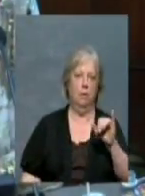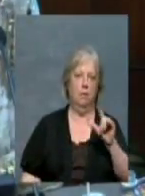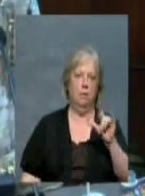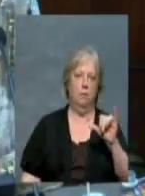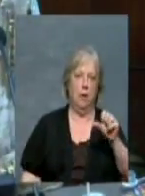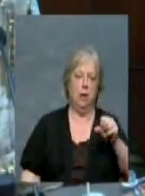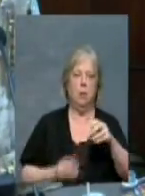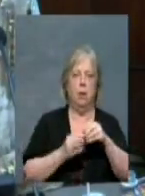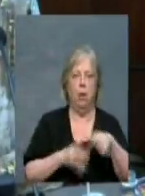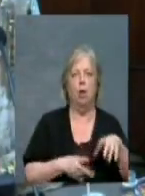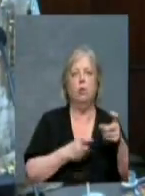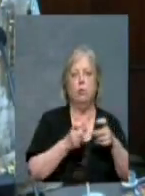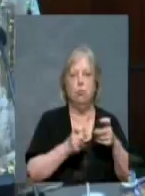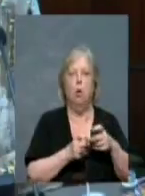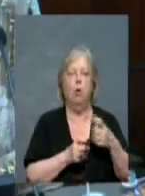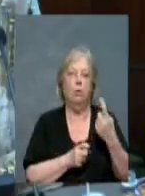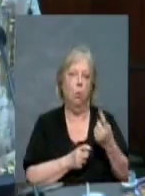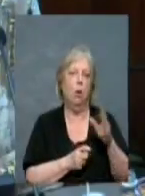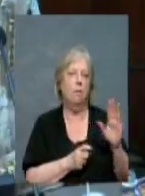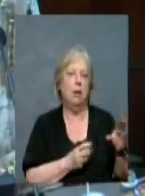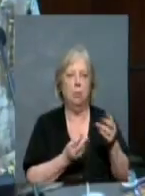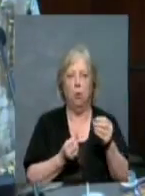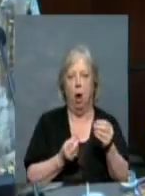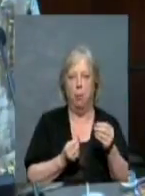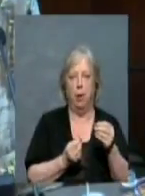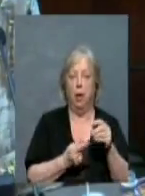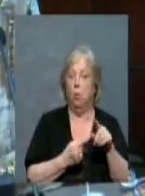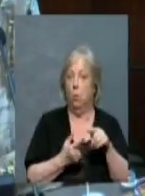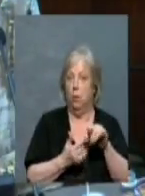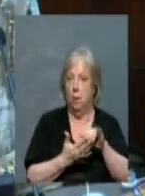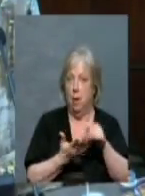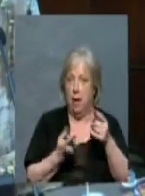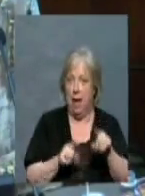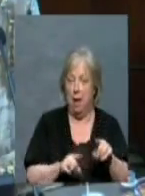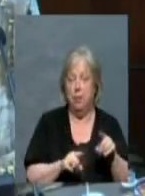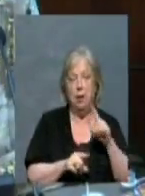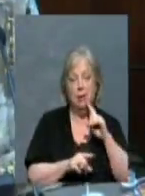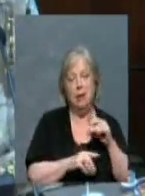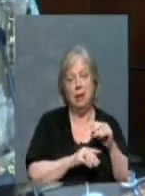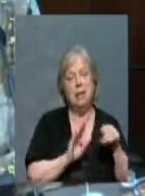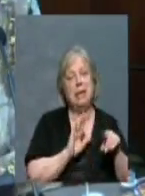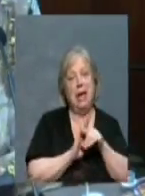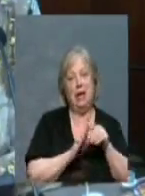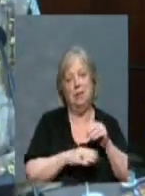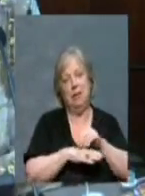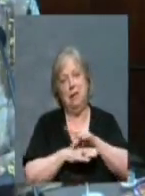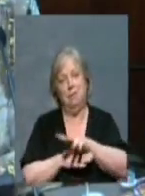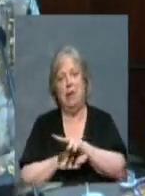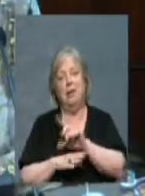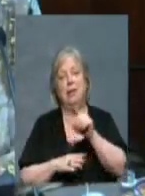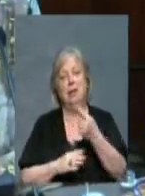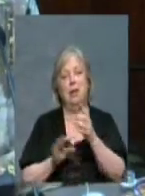whenever this kind of thing happens, it has a detrimental effect on single-family homes that surround it.